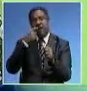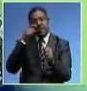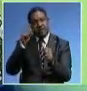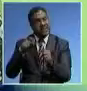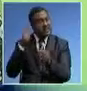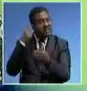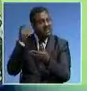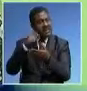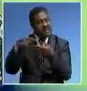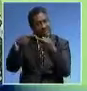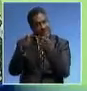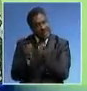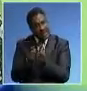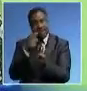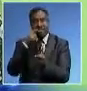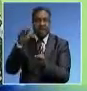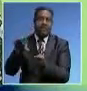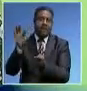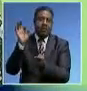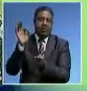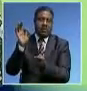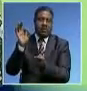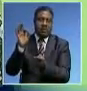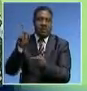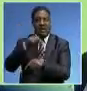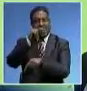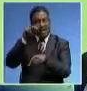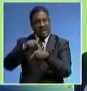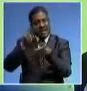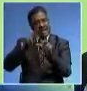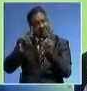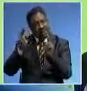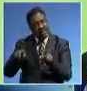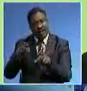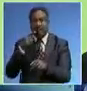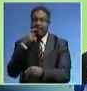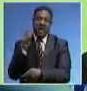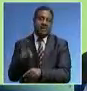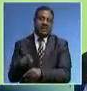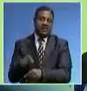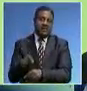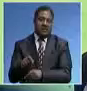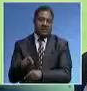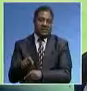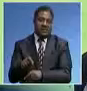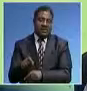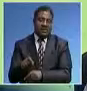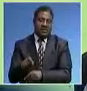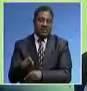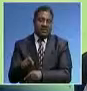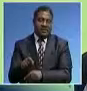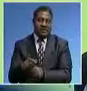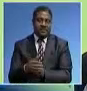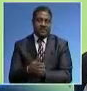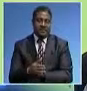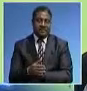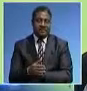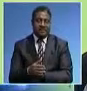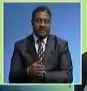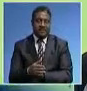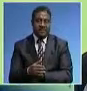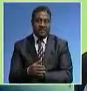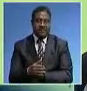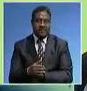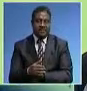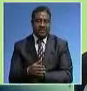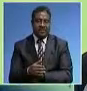secretary-general, they have to look for the national chairman. I've heard about defections, mostly